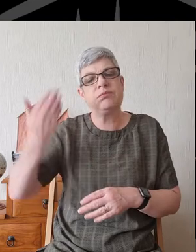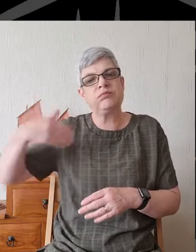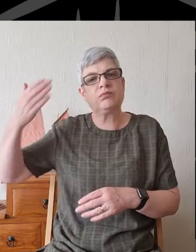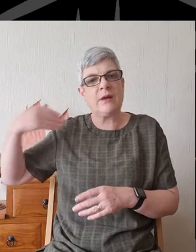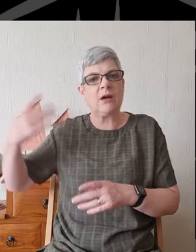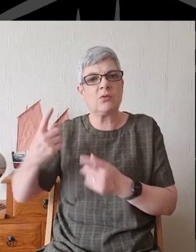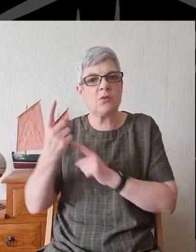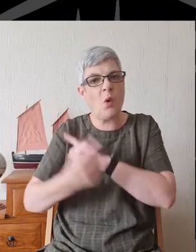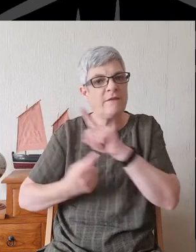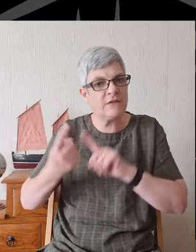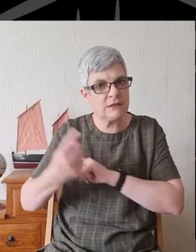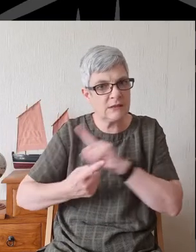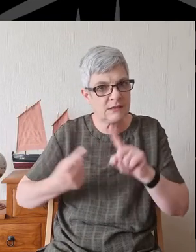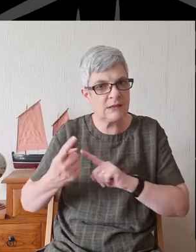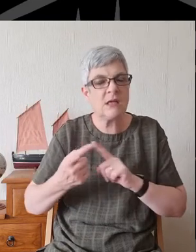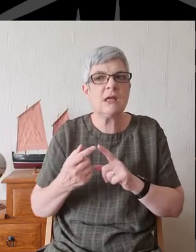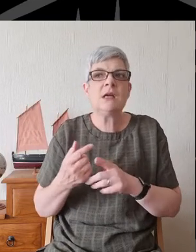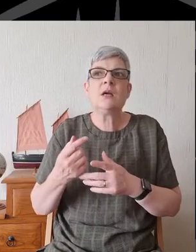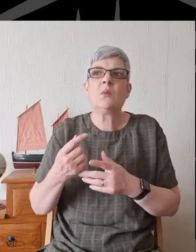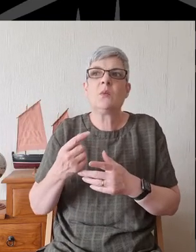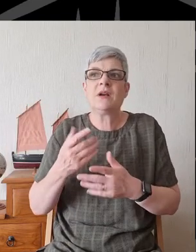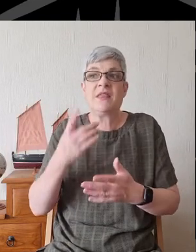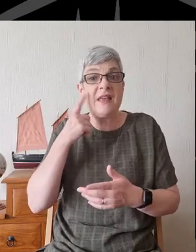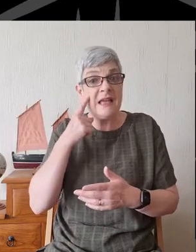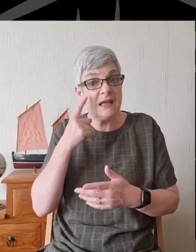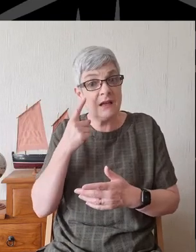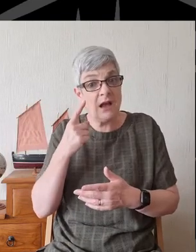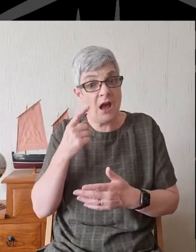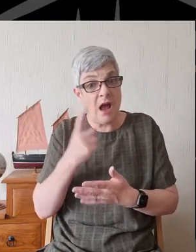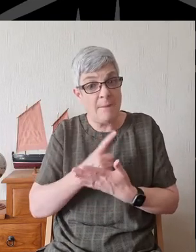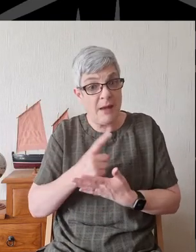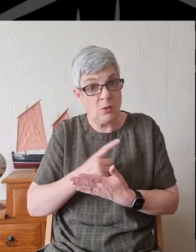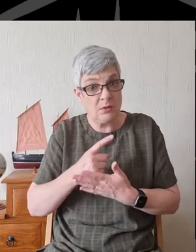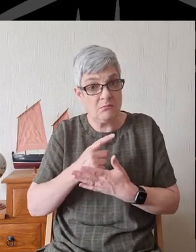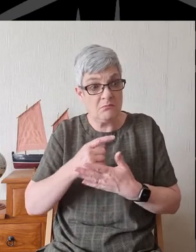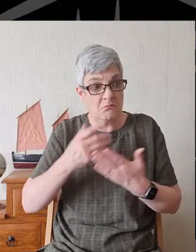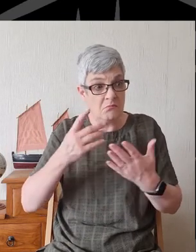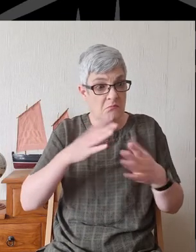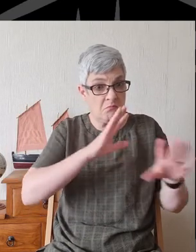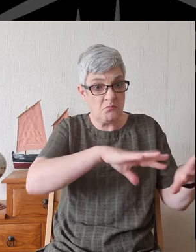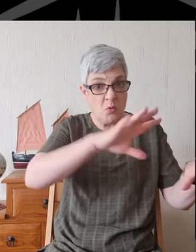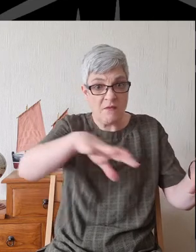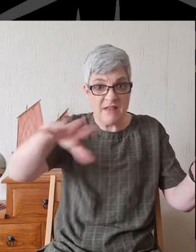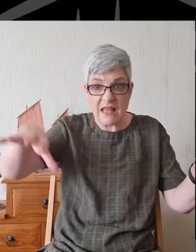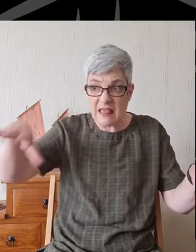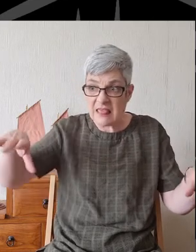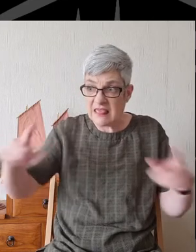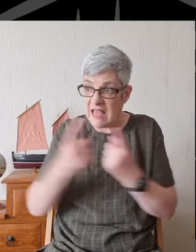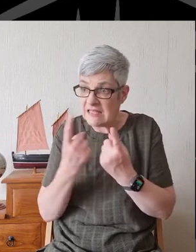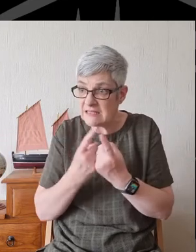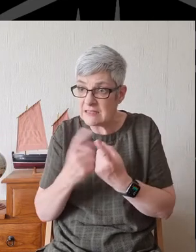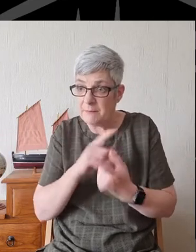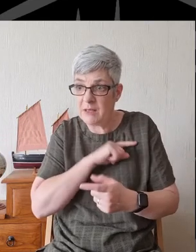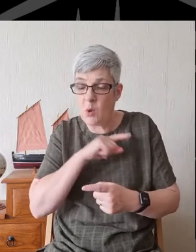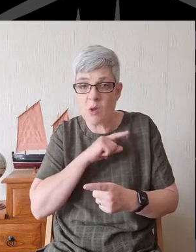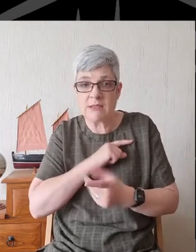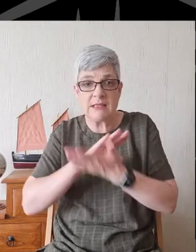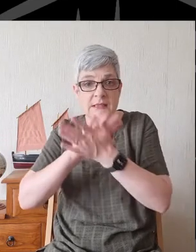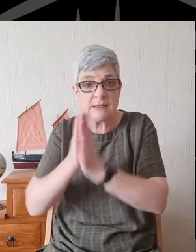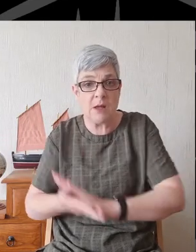moving around of stuff in the place of work, disturbing the feng shui. for goodness sake.